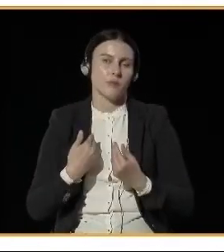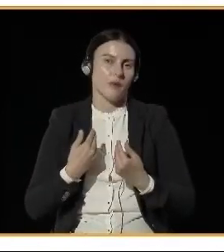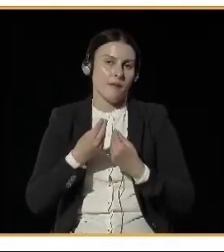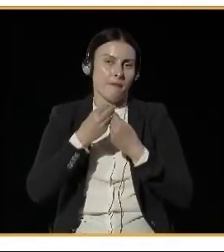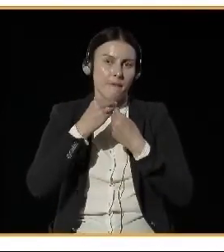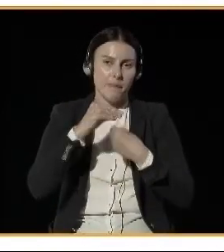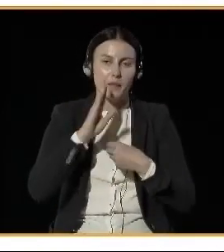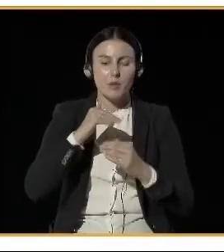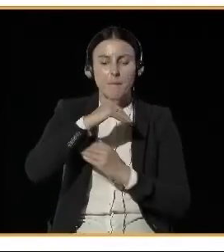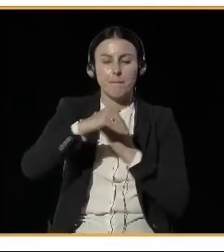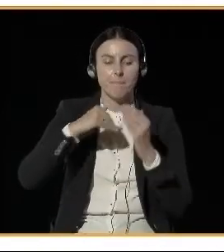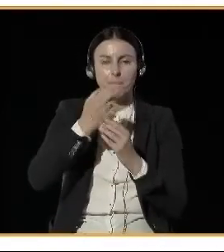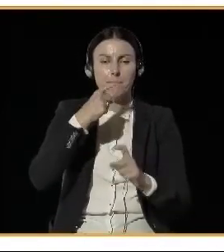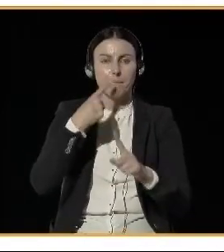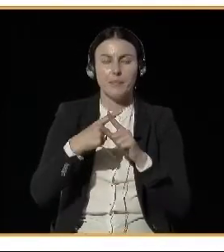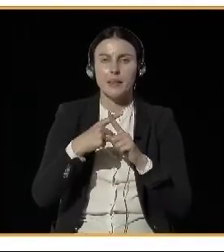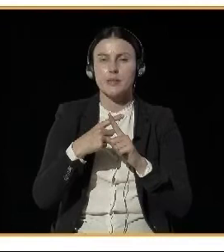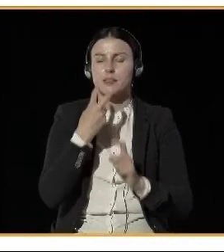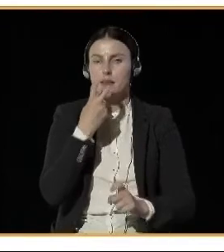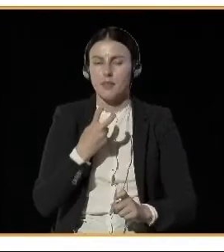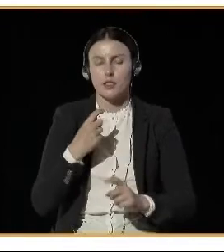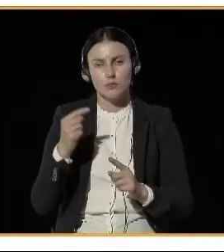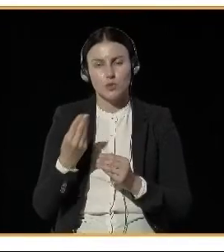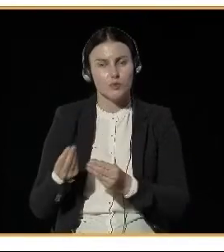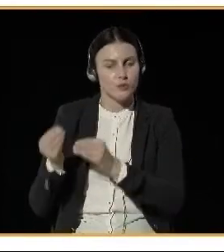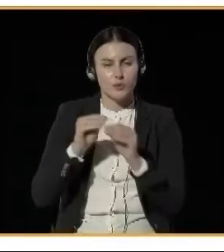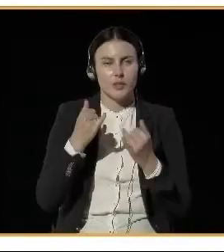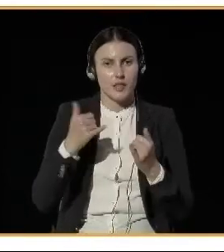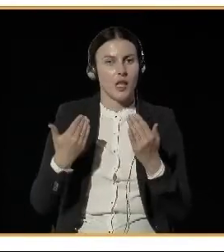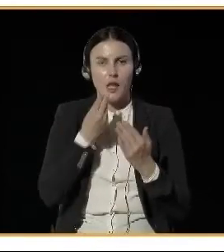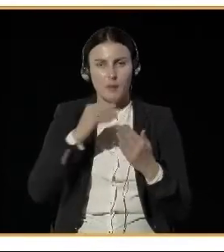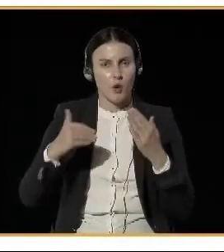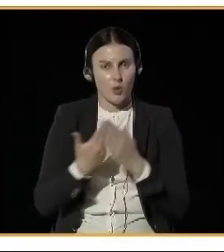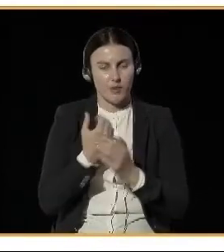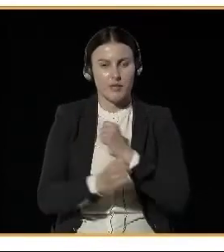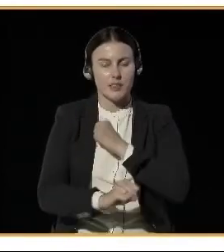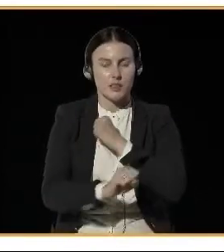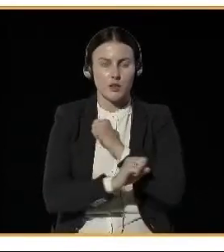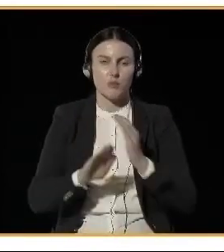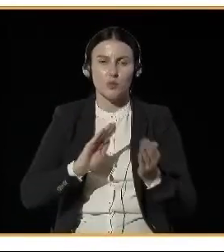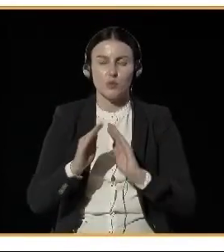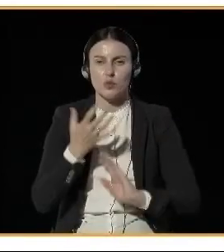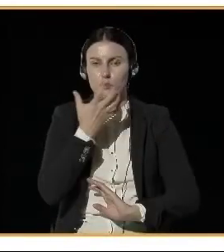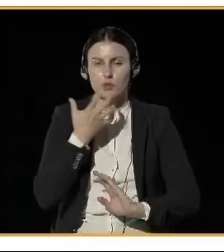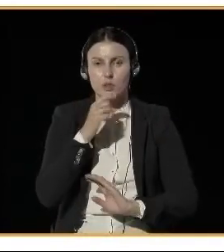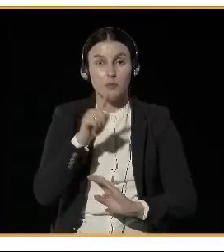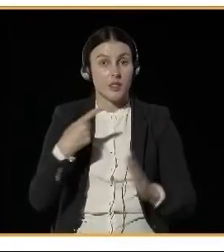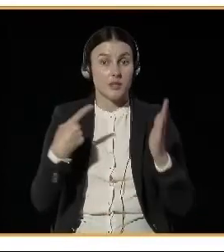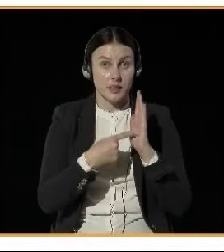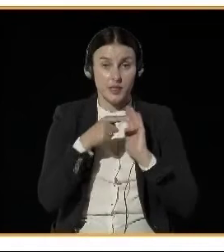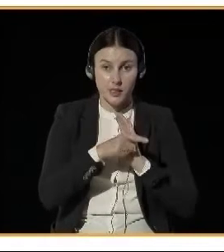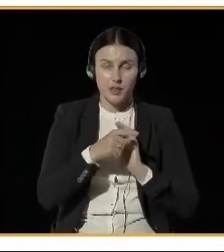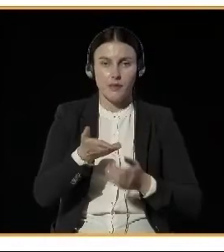to know how to assess our actions.